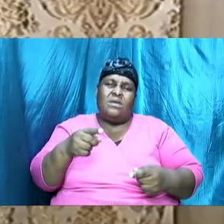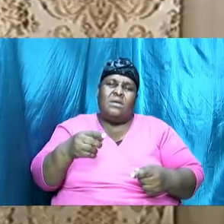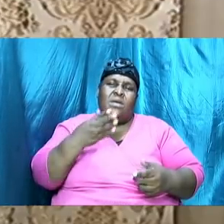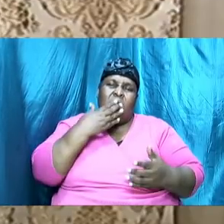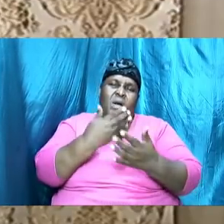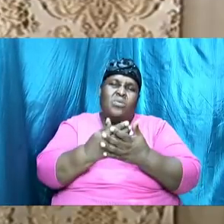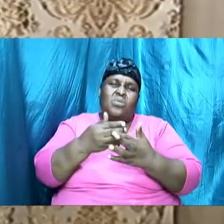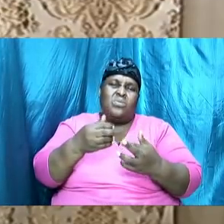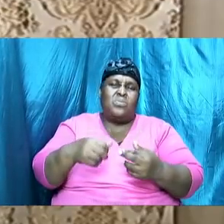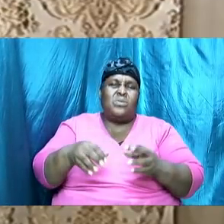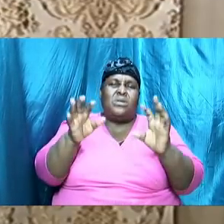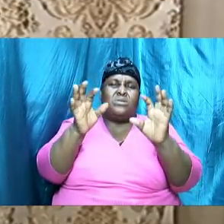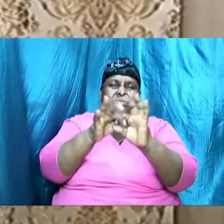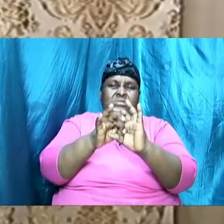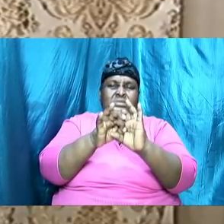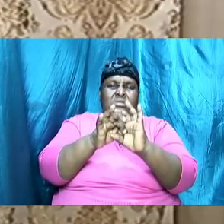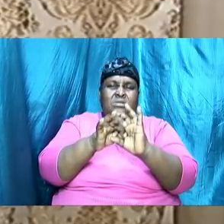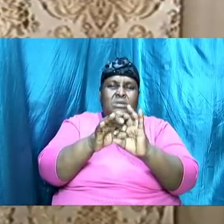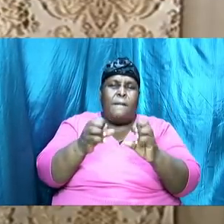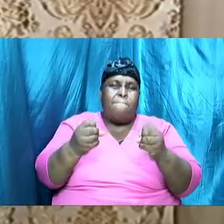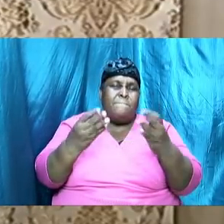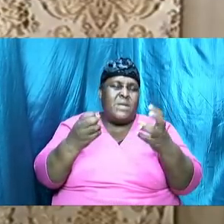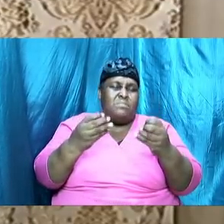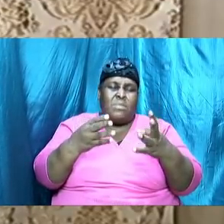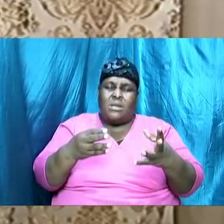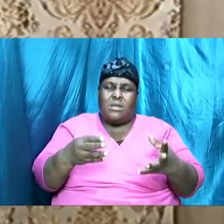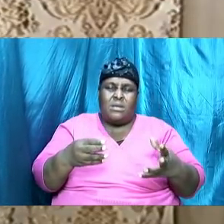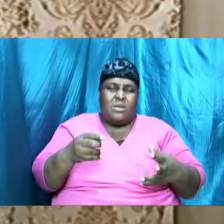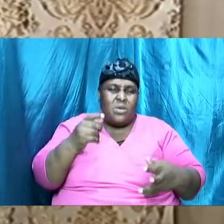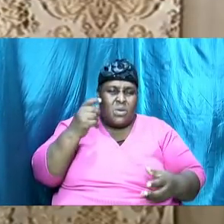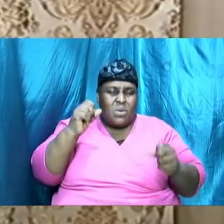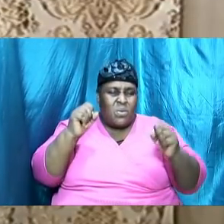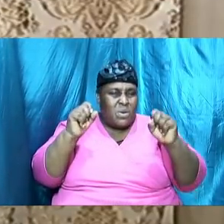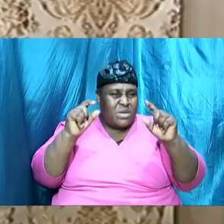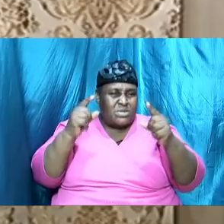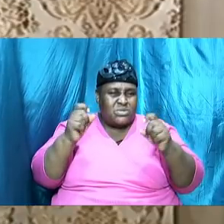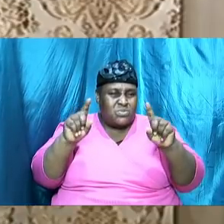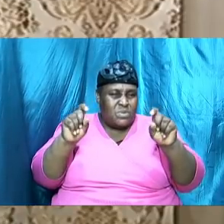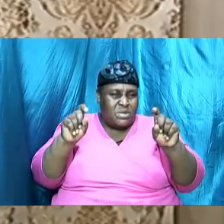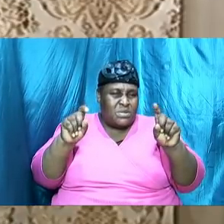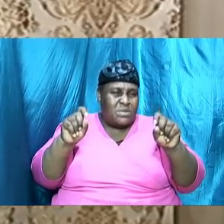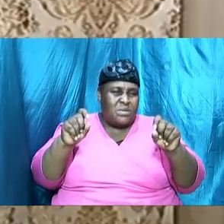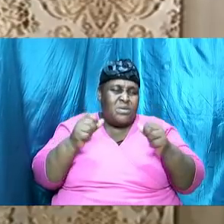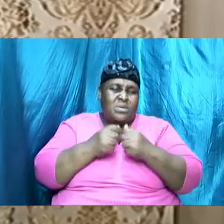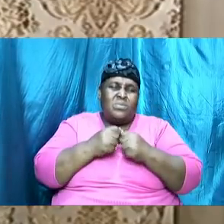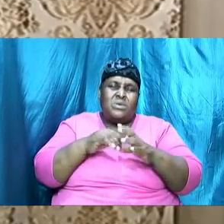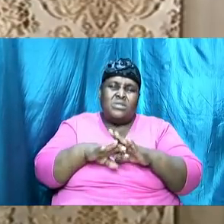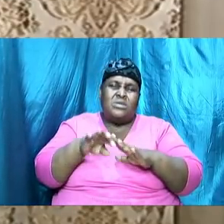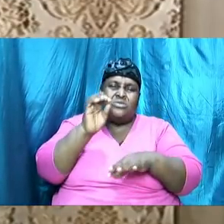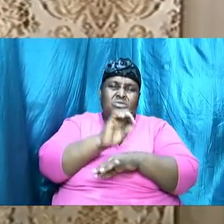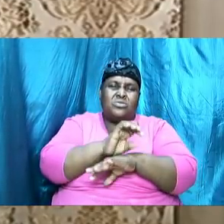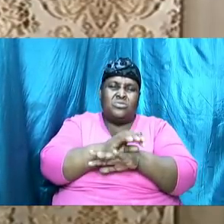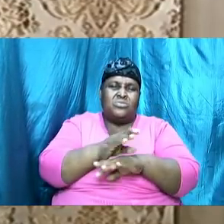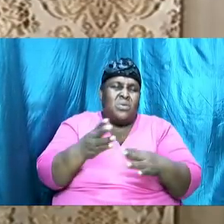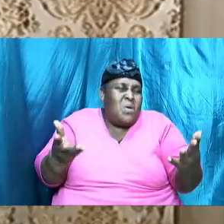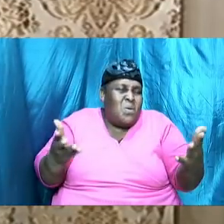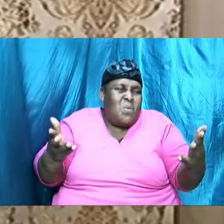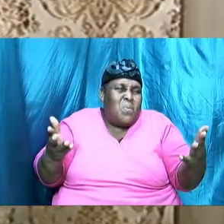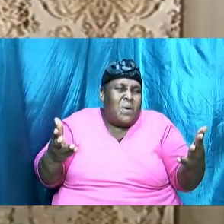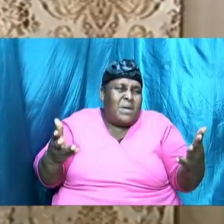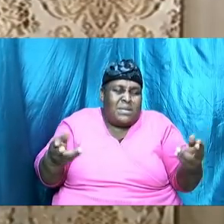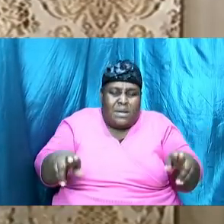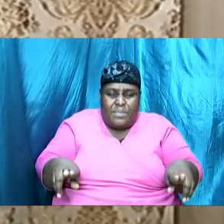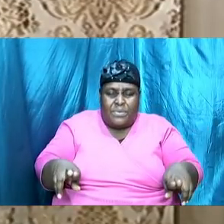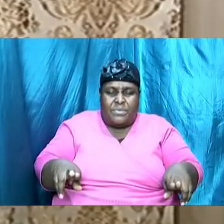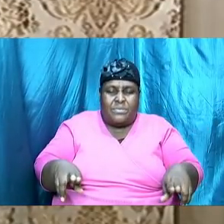is that lots of questions are being asked even within short circles why is it that this happened why